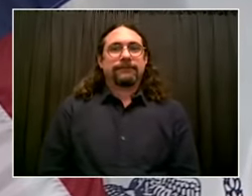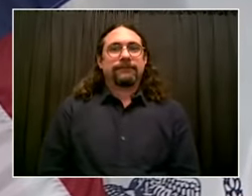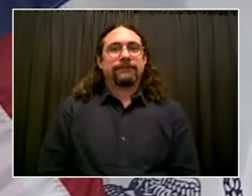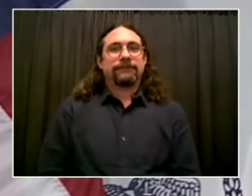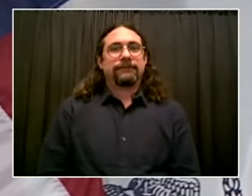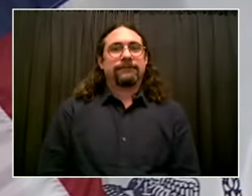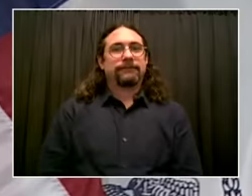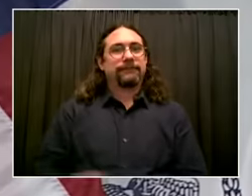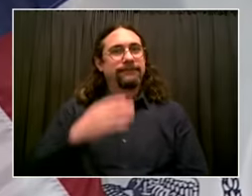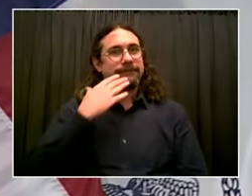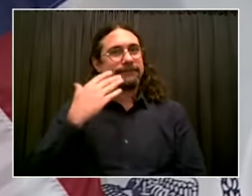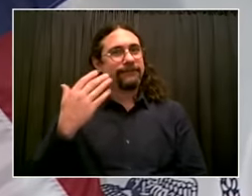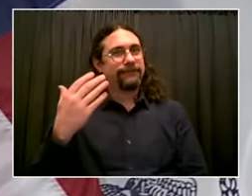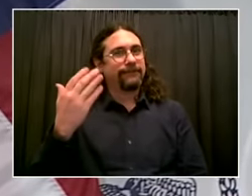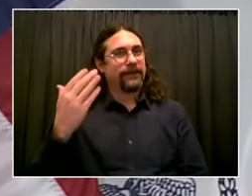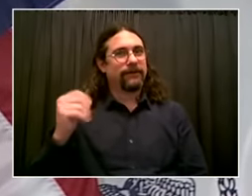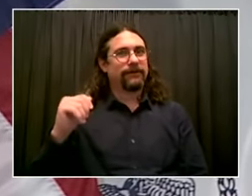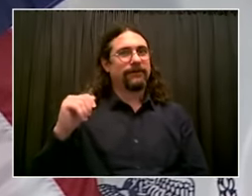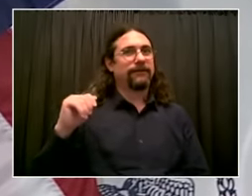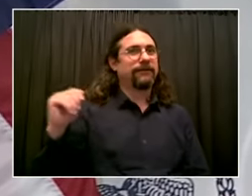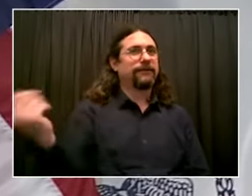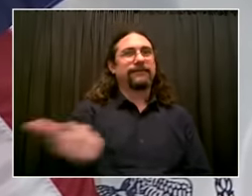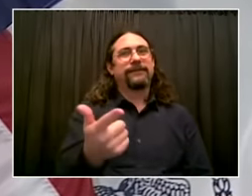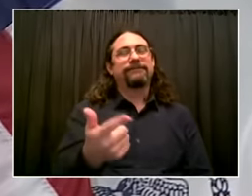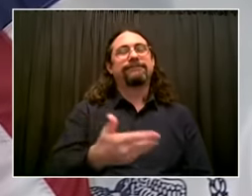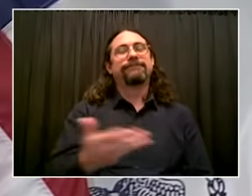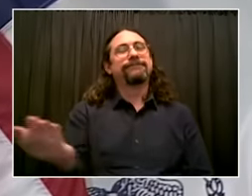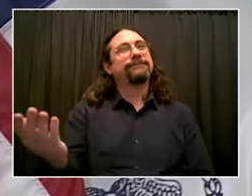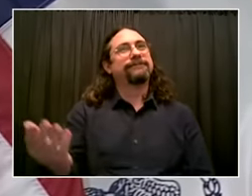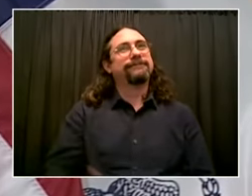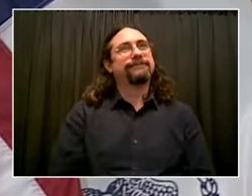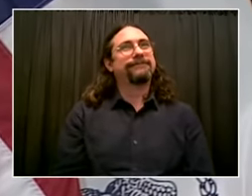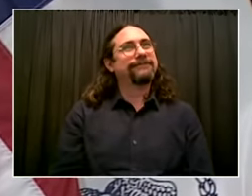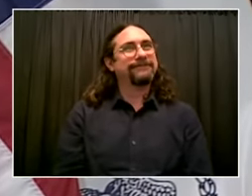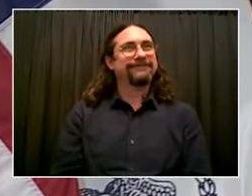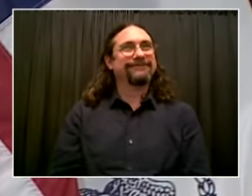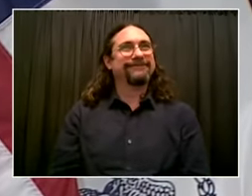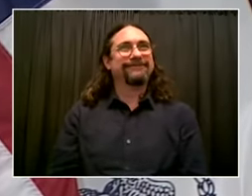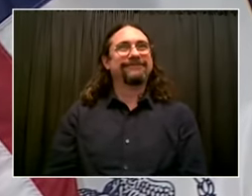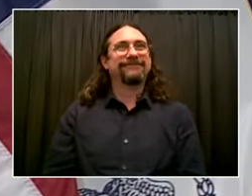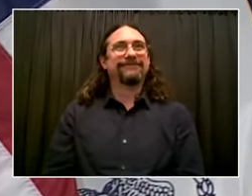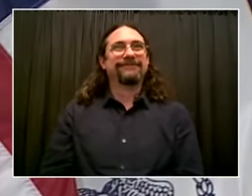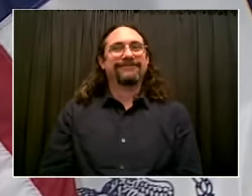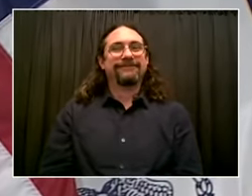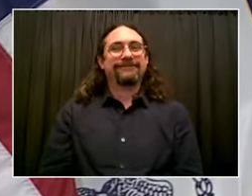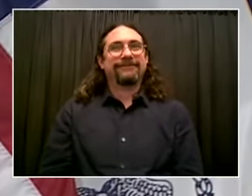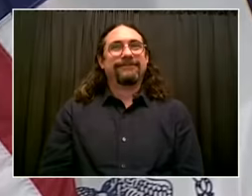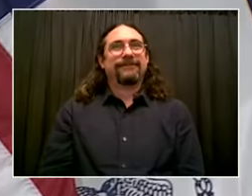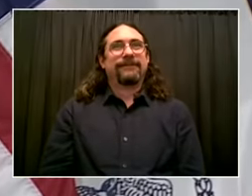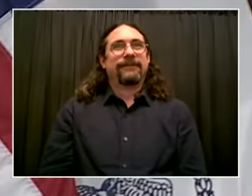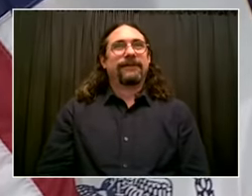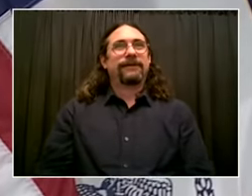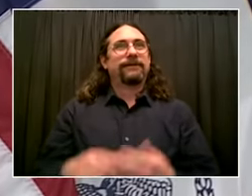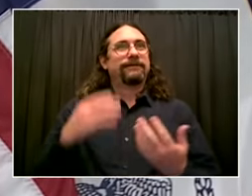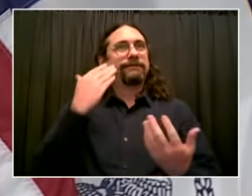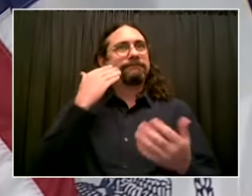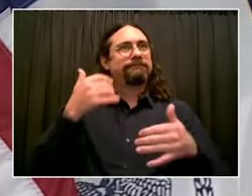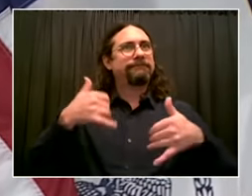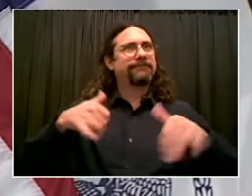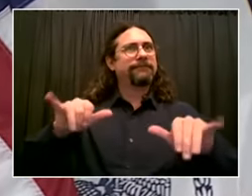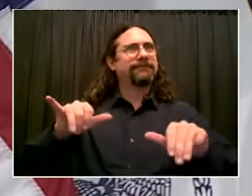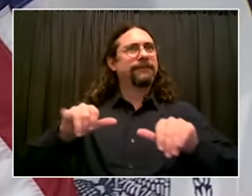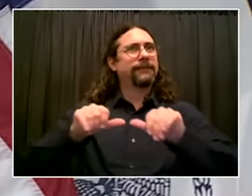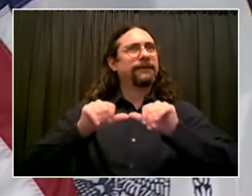Good morning, everyone. We continue to intensely vaccinate to get out there around neighborhoods all over the city, getting